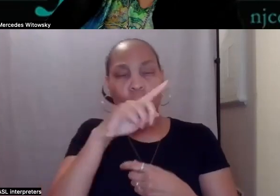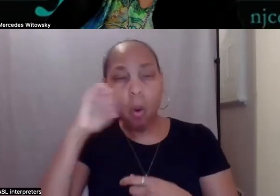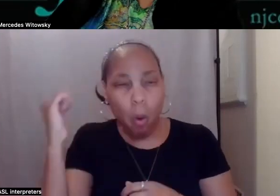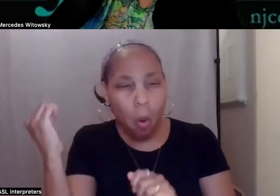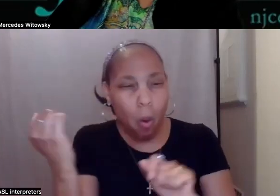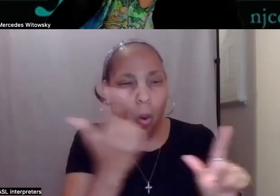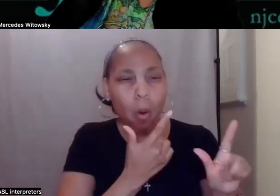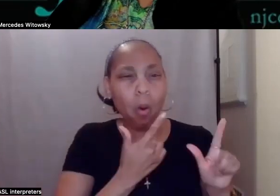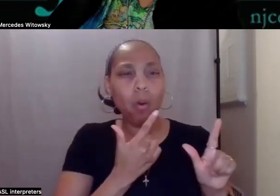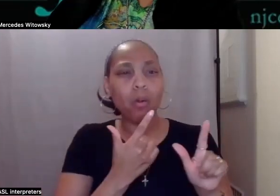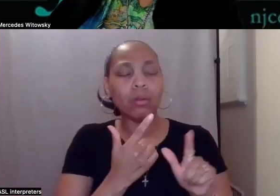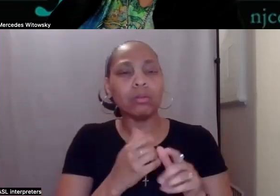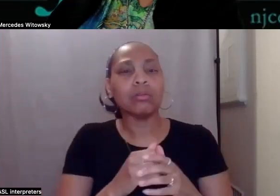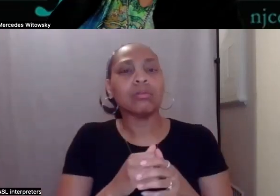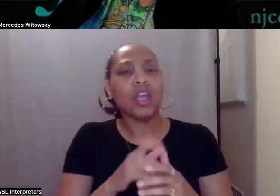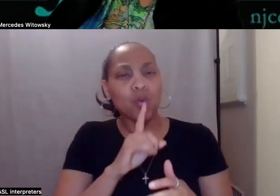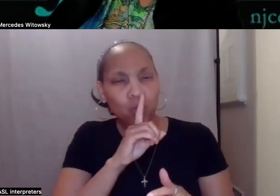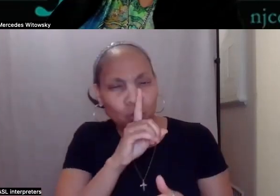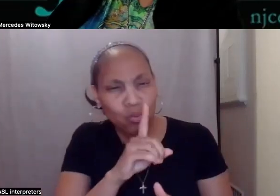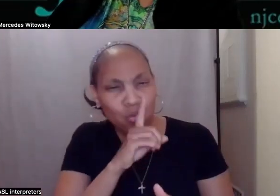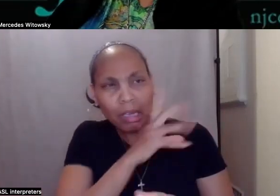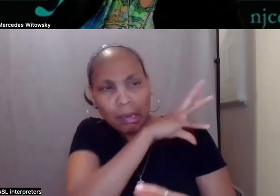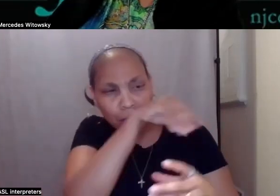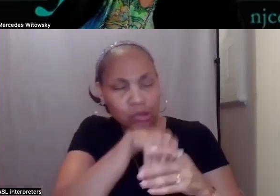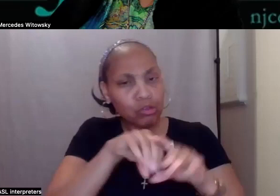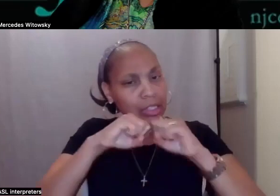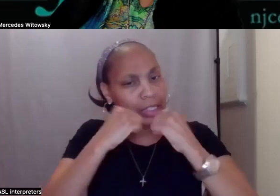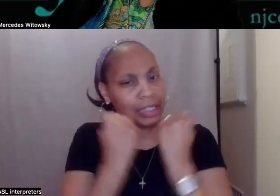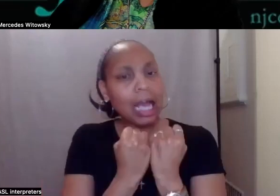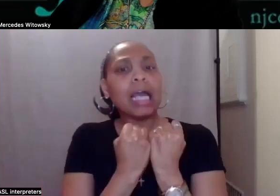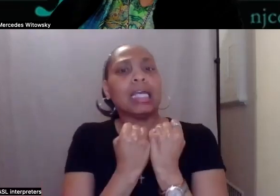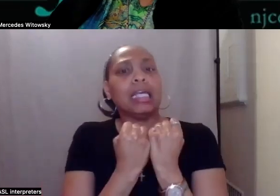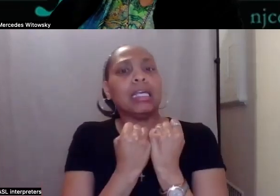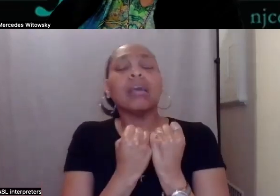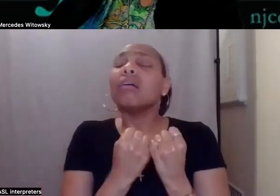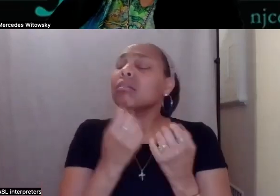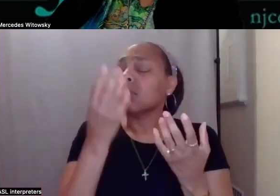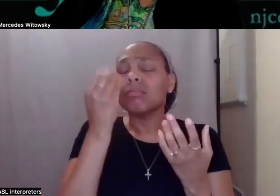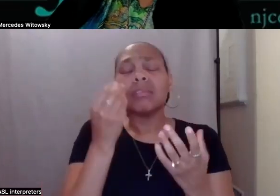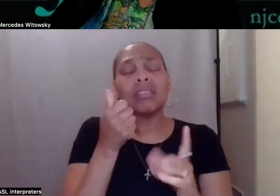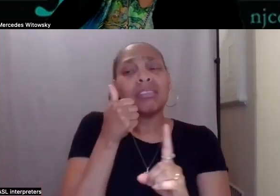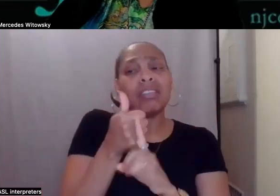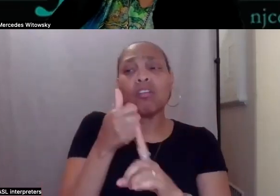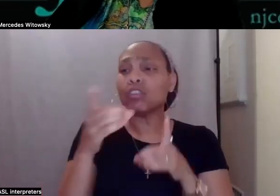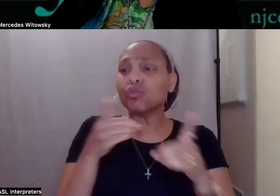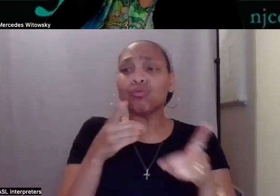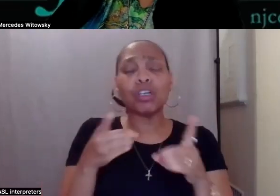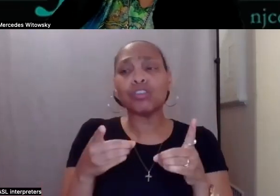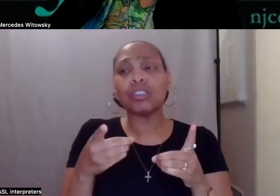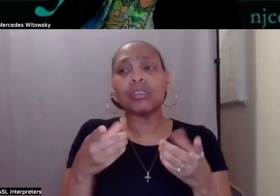inclusive society, then self-direction is truly one of the main principles